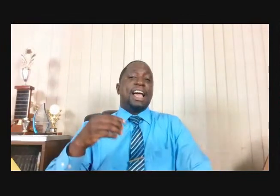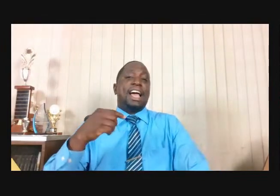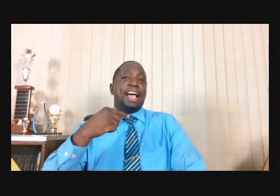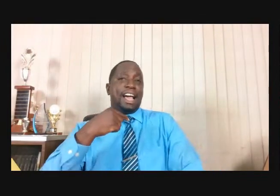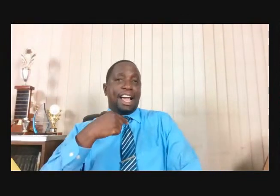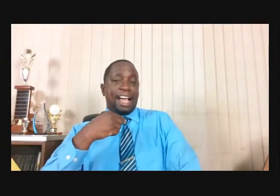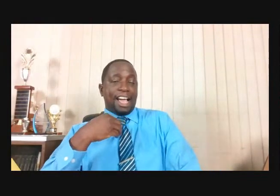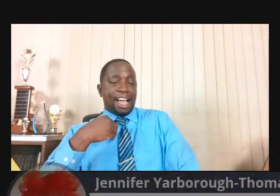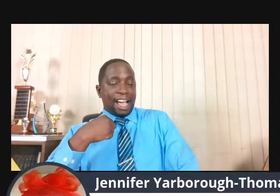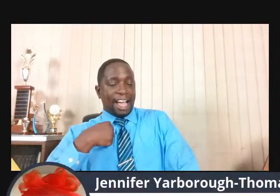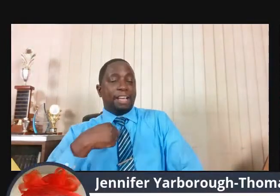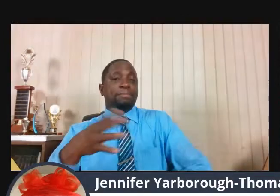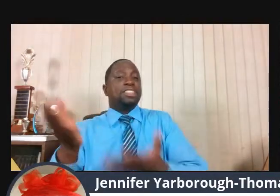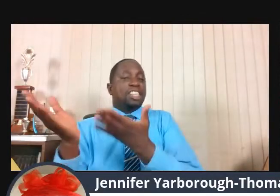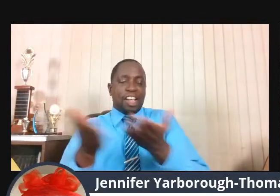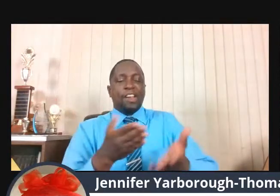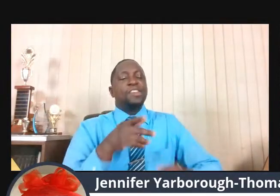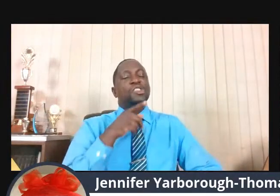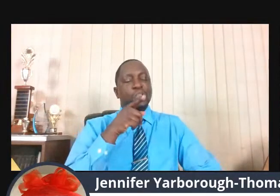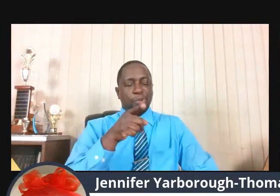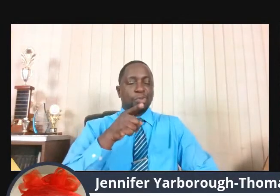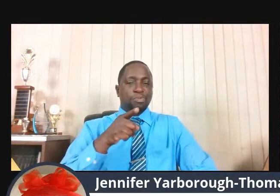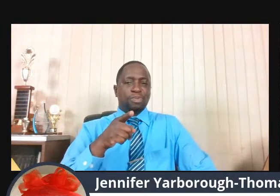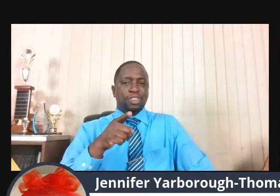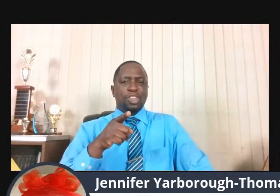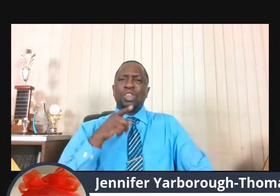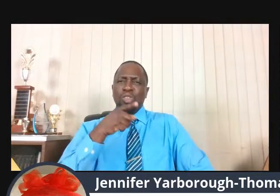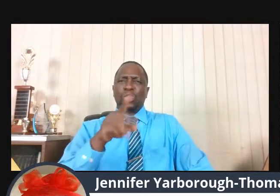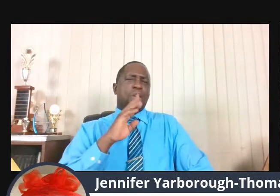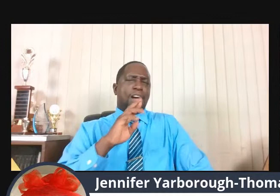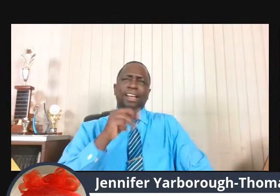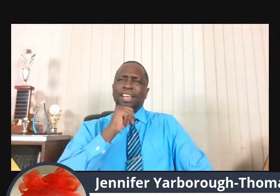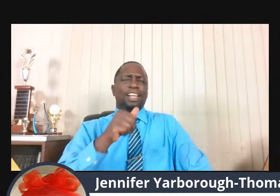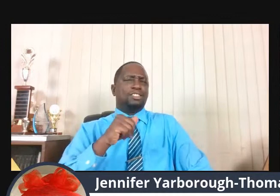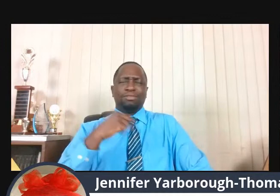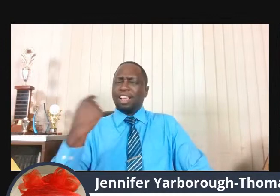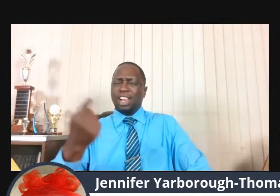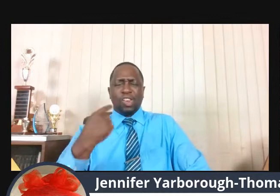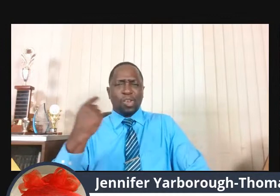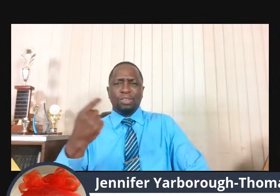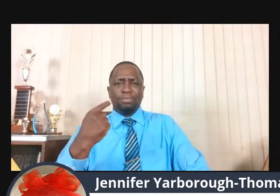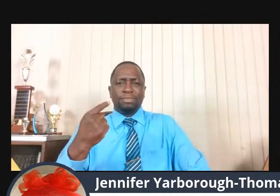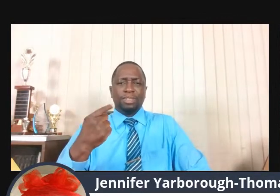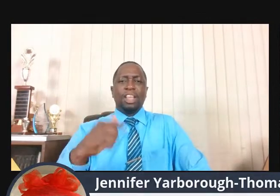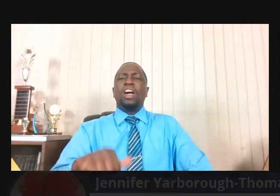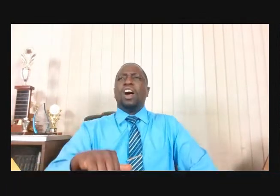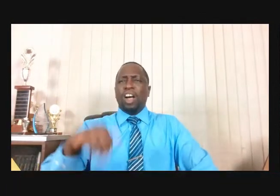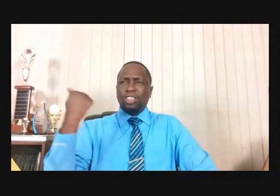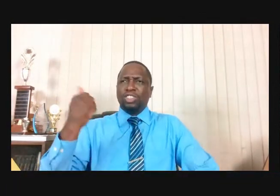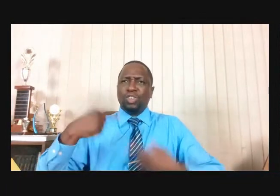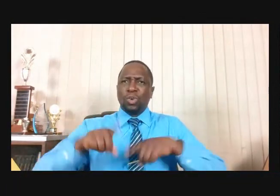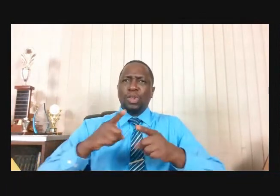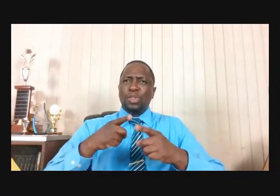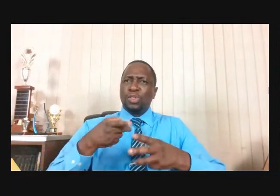But understand, you are not alone. Others are going through the same thing.